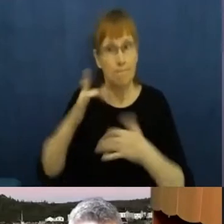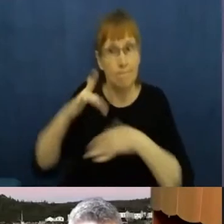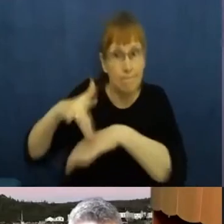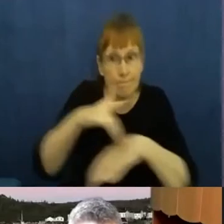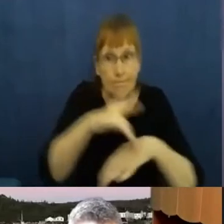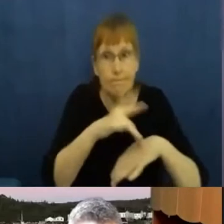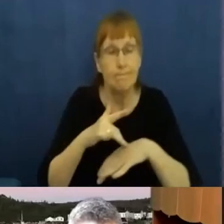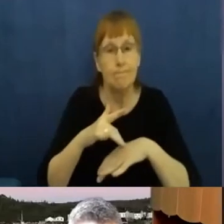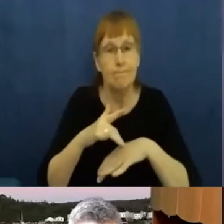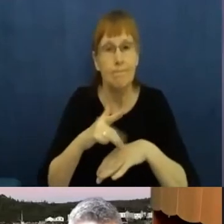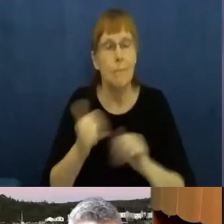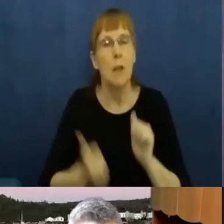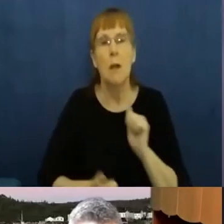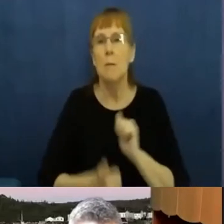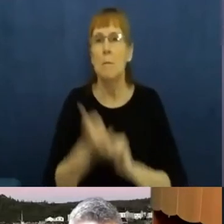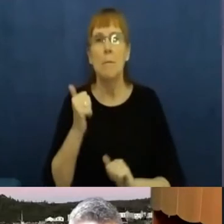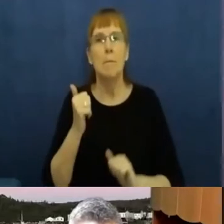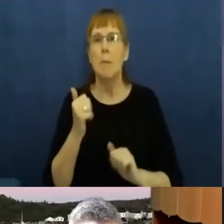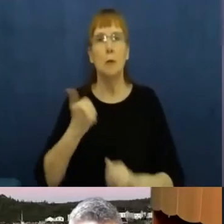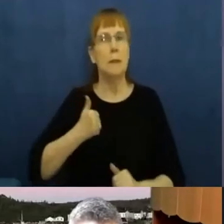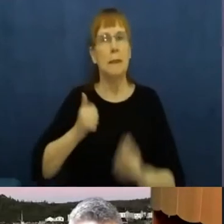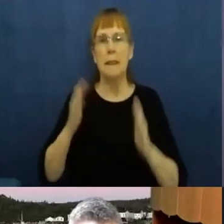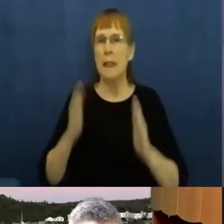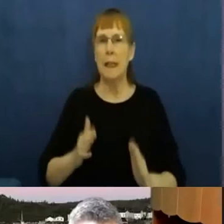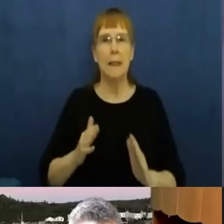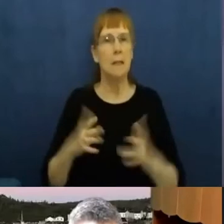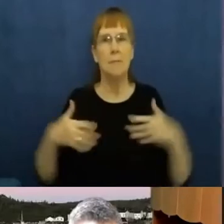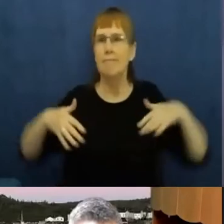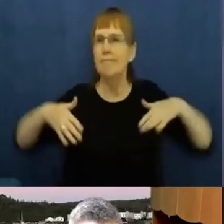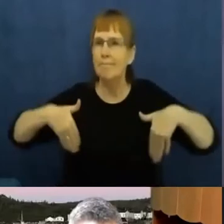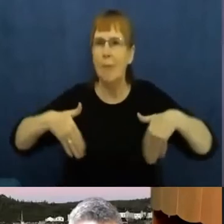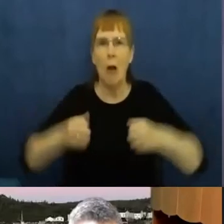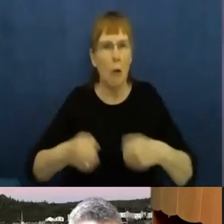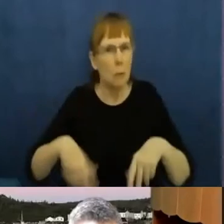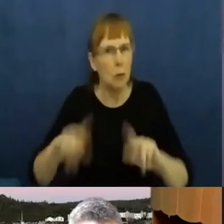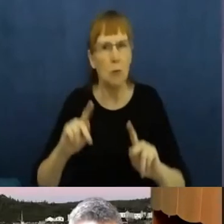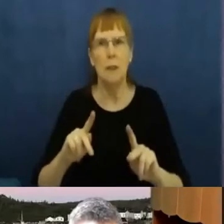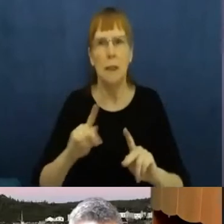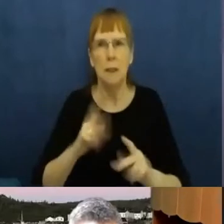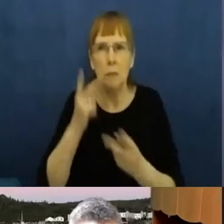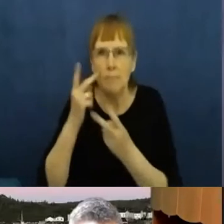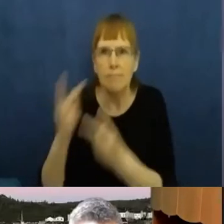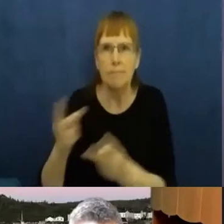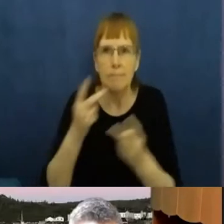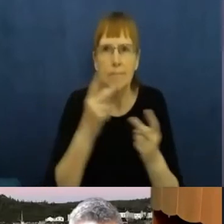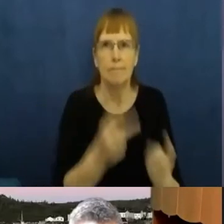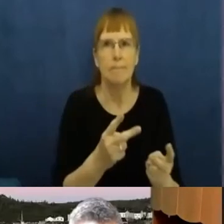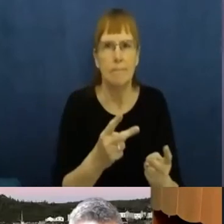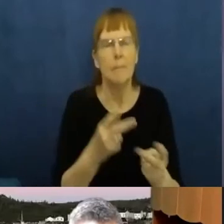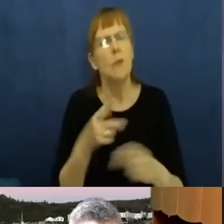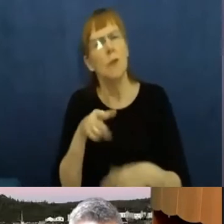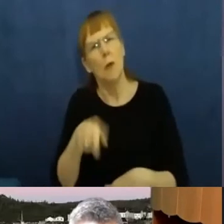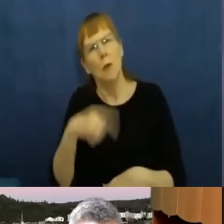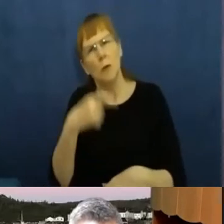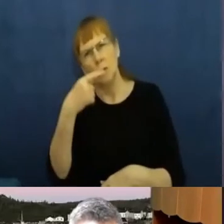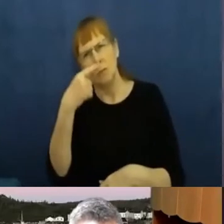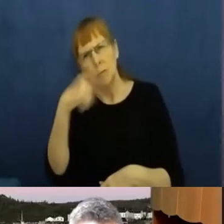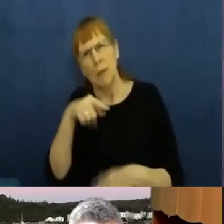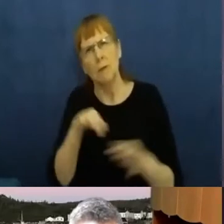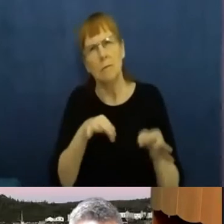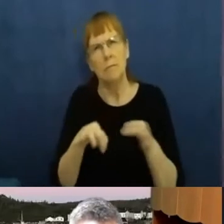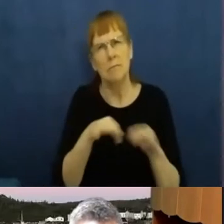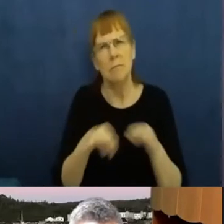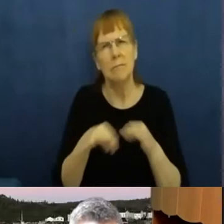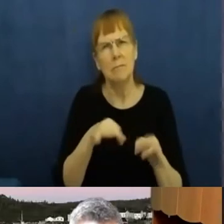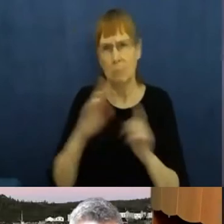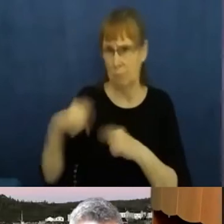what you've had the opportunity to see during this time of global pandemic. What, what have